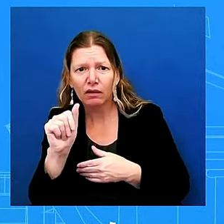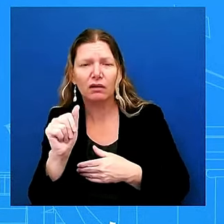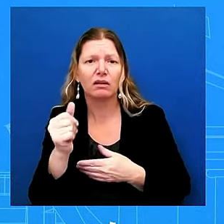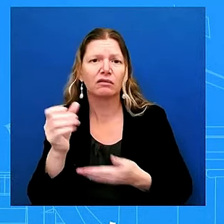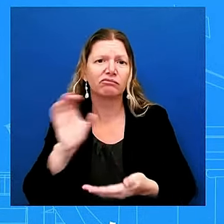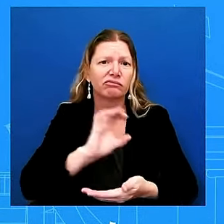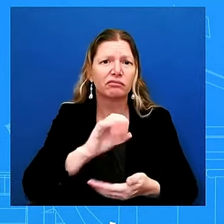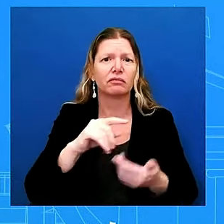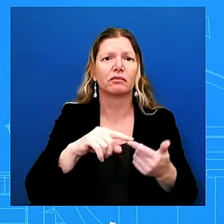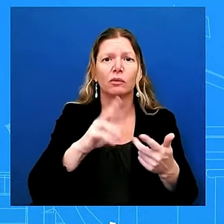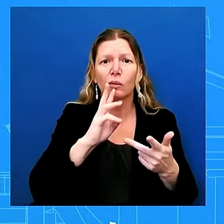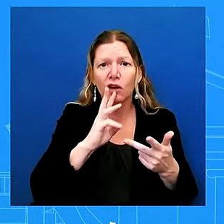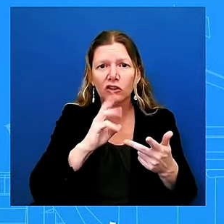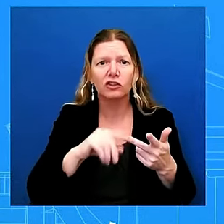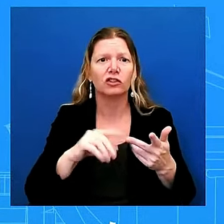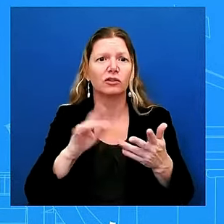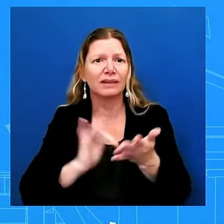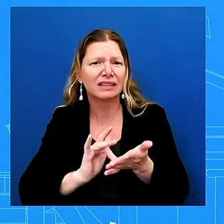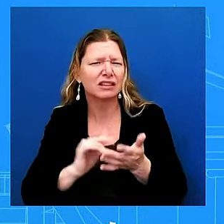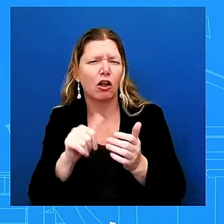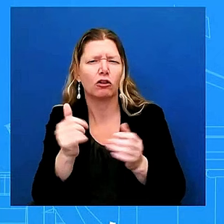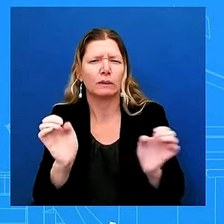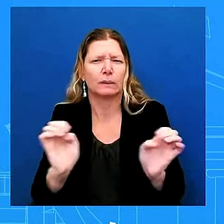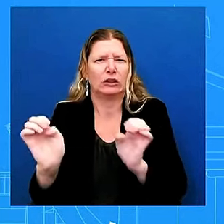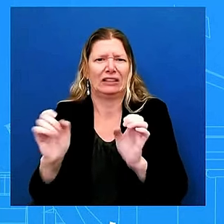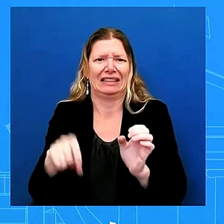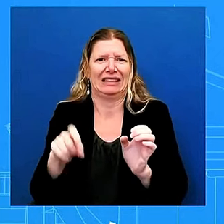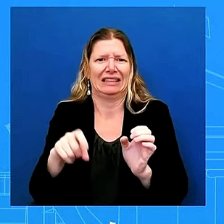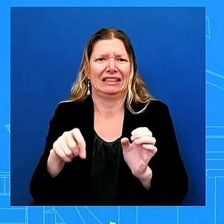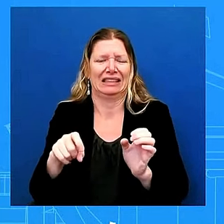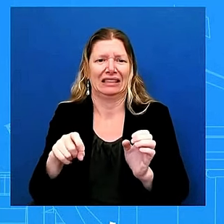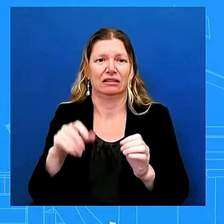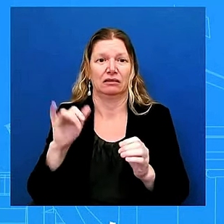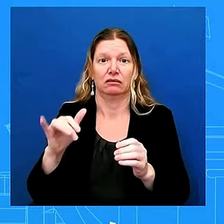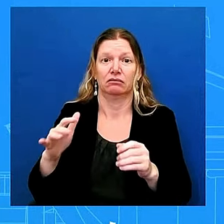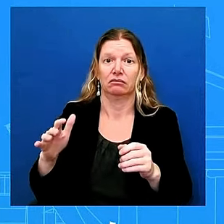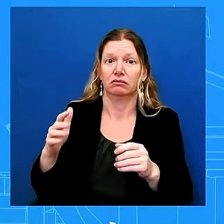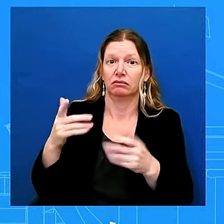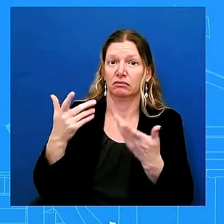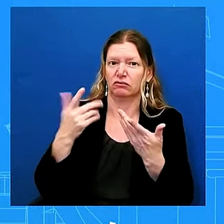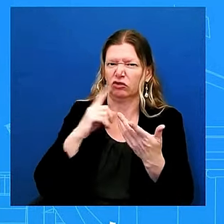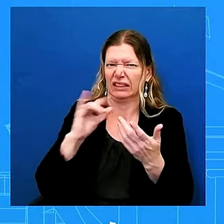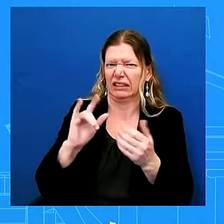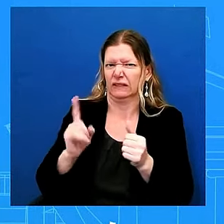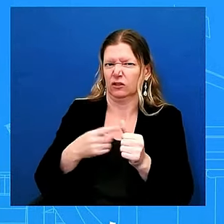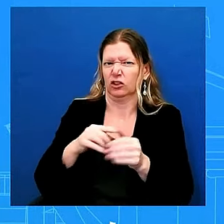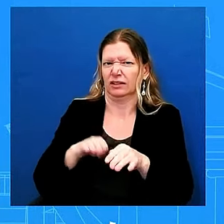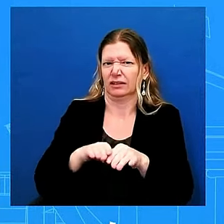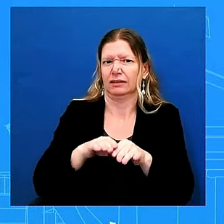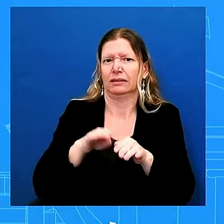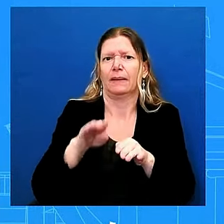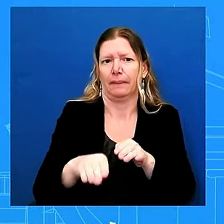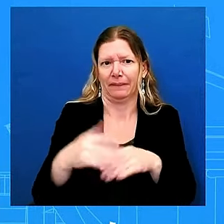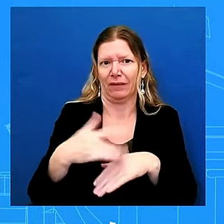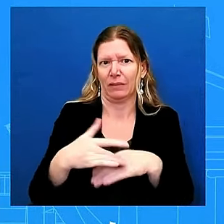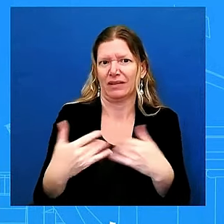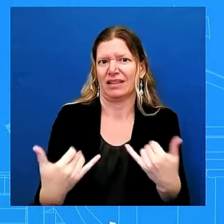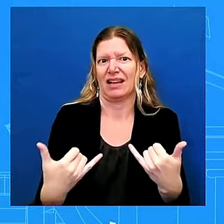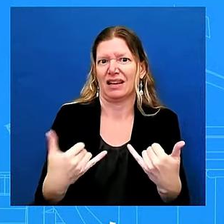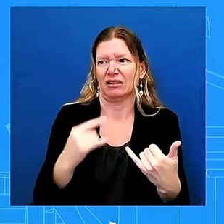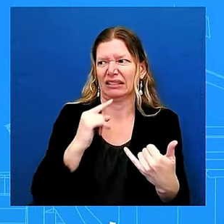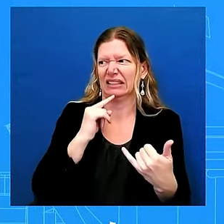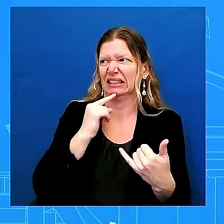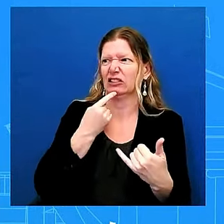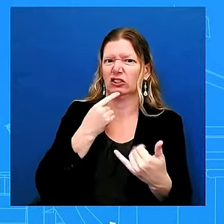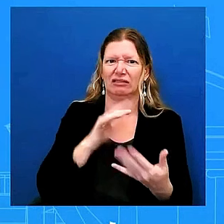element of it that becomes immediately available with a major disaster declaration and it gets people cash when they're absolutely desperate for it